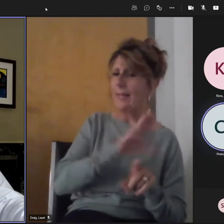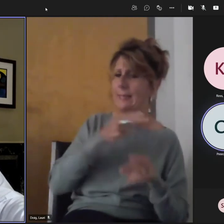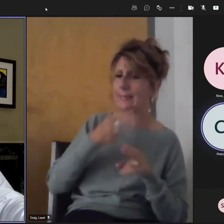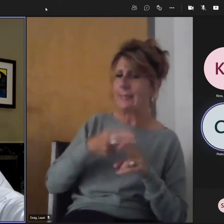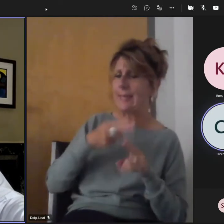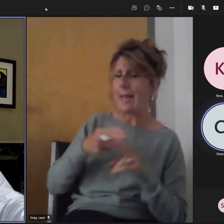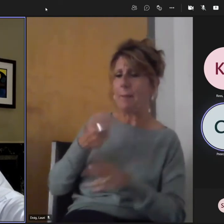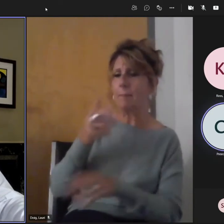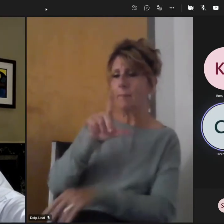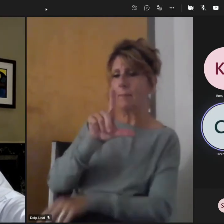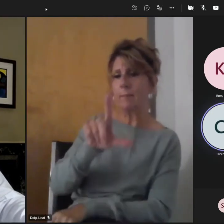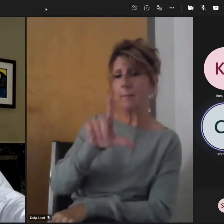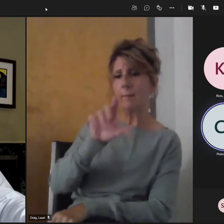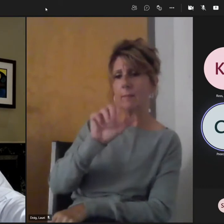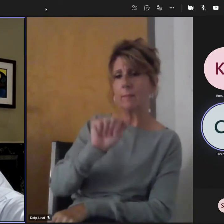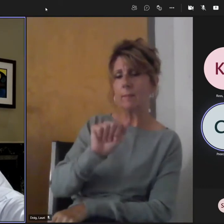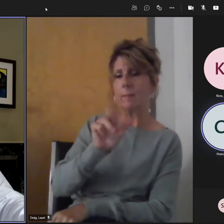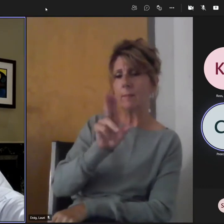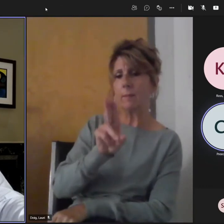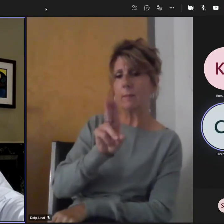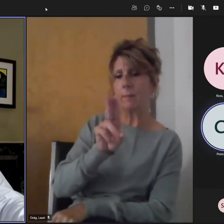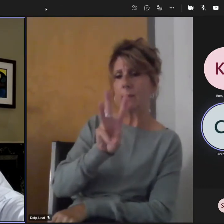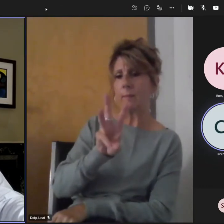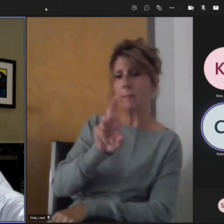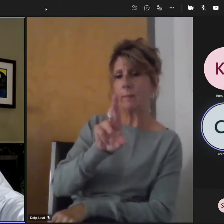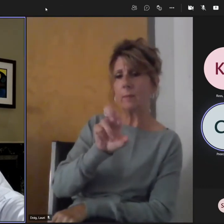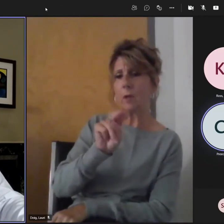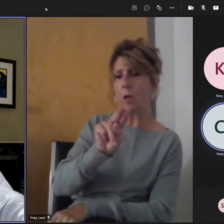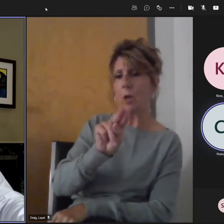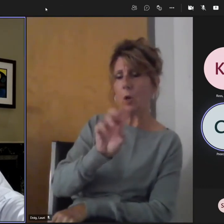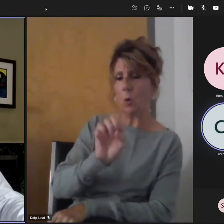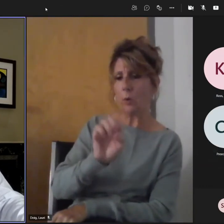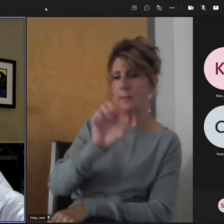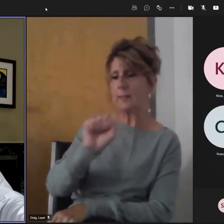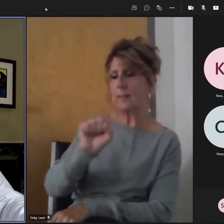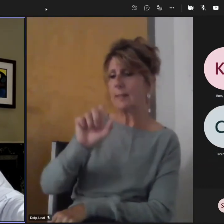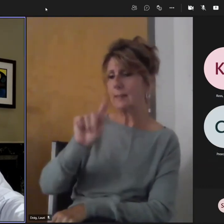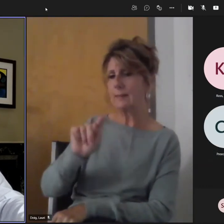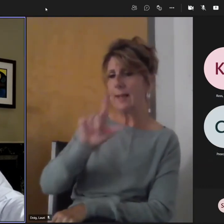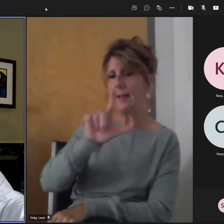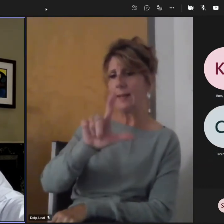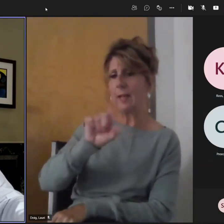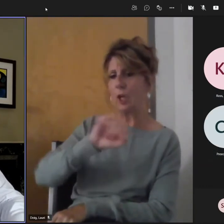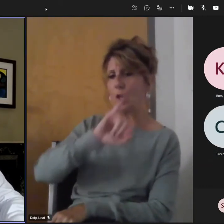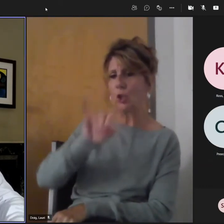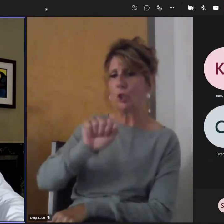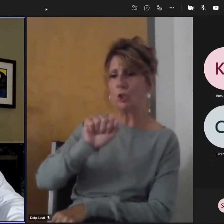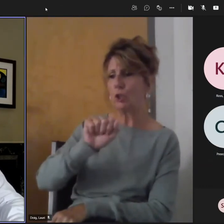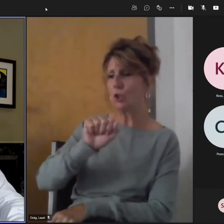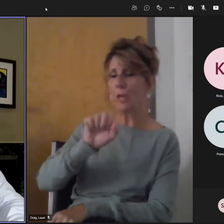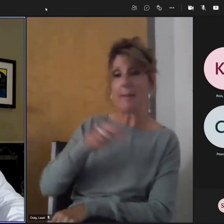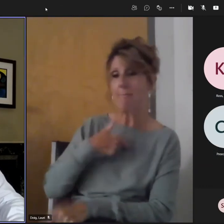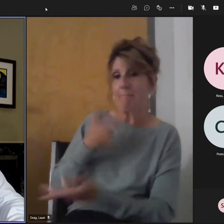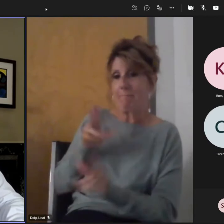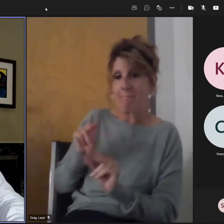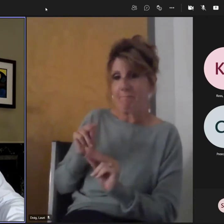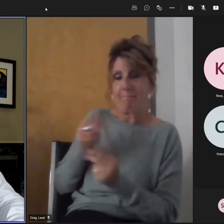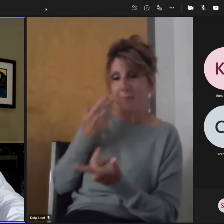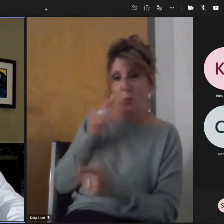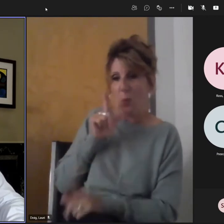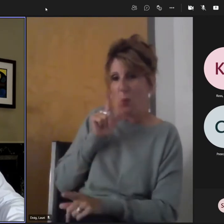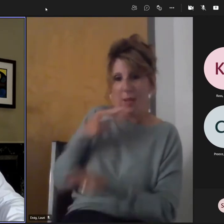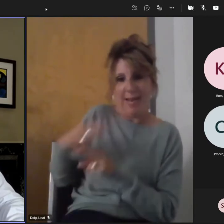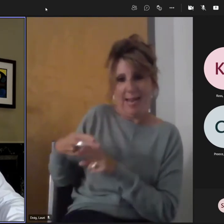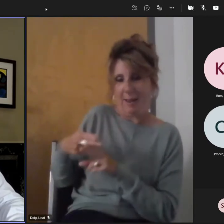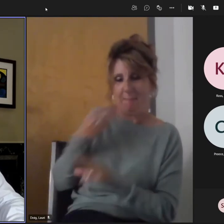Lawrence St. Leger? I would say no, since I don't recognize the name, that I'm not involved in it. But